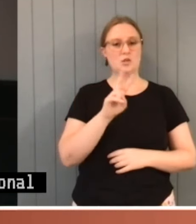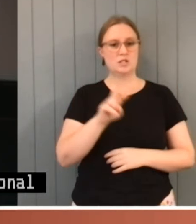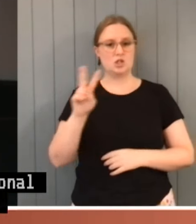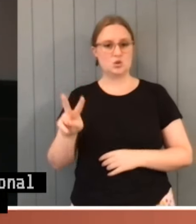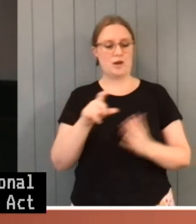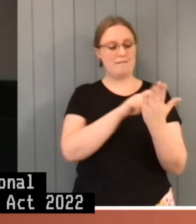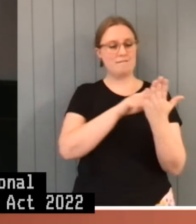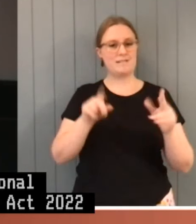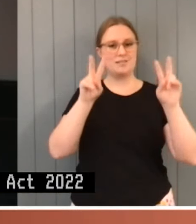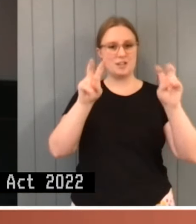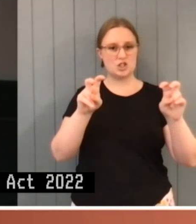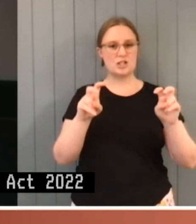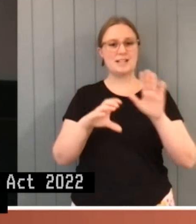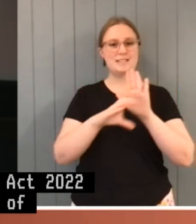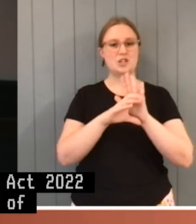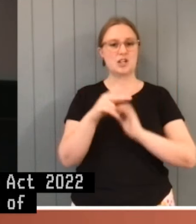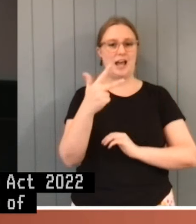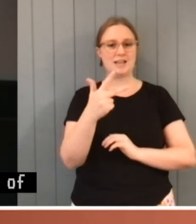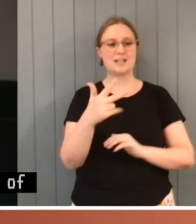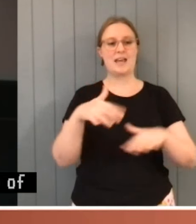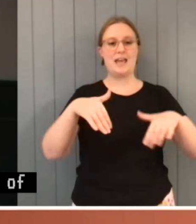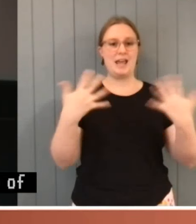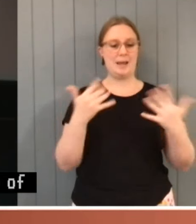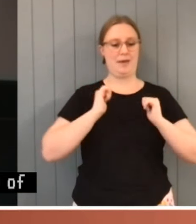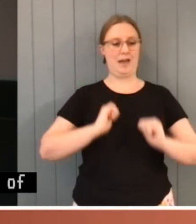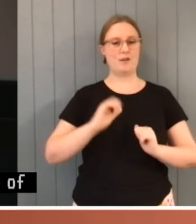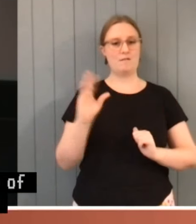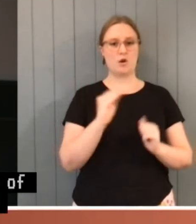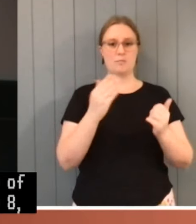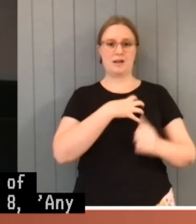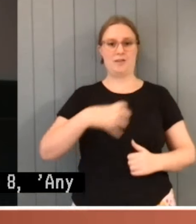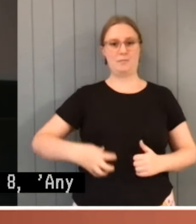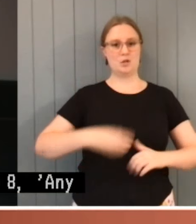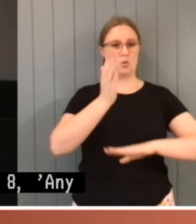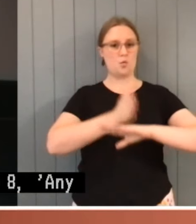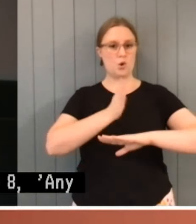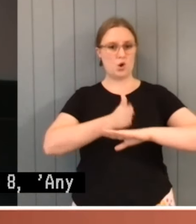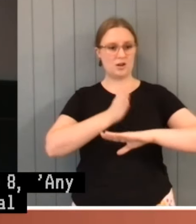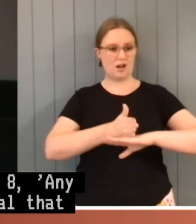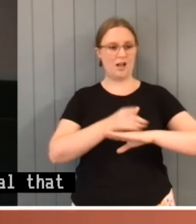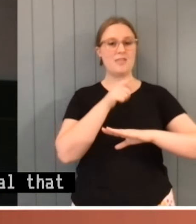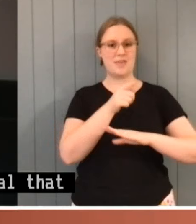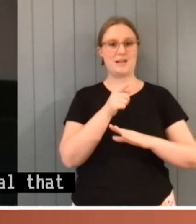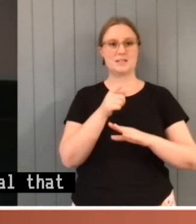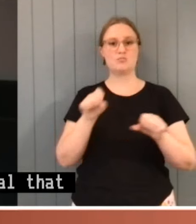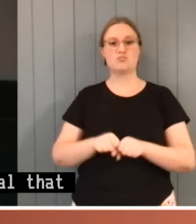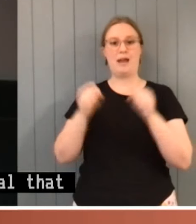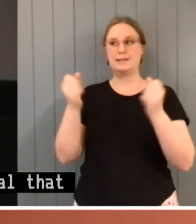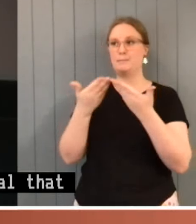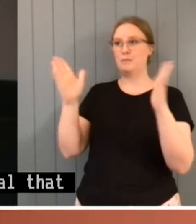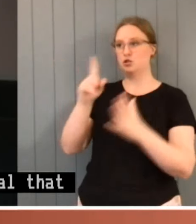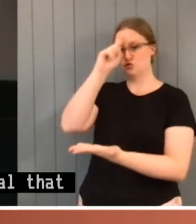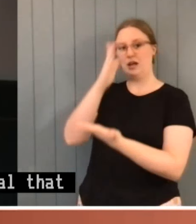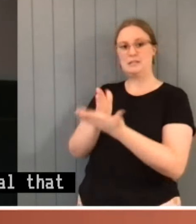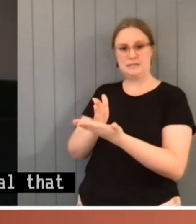any conduct of a public official that involves a breach of public trust. And the term public official is